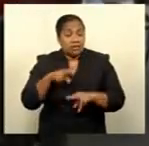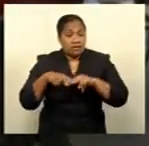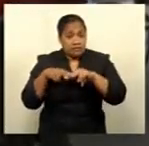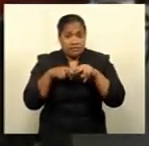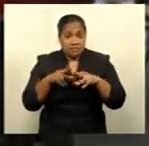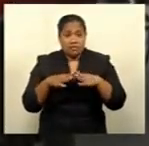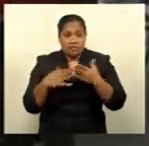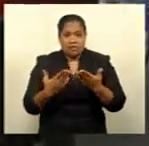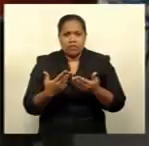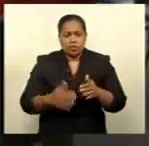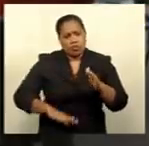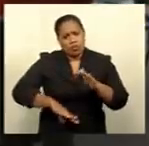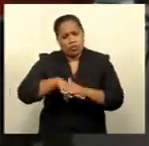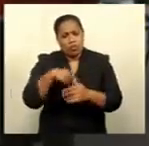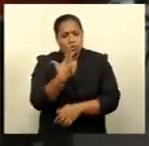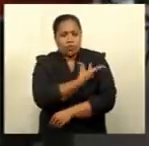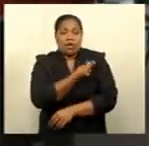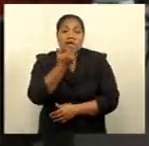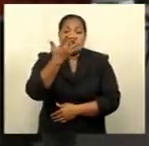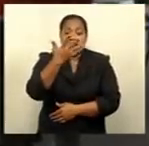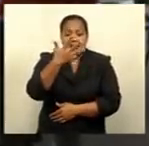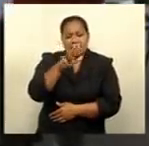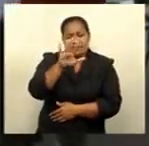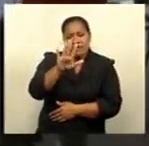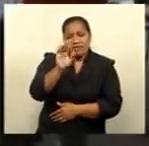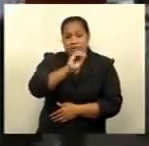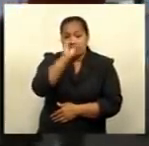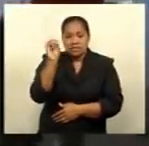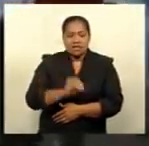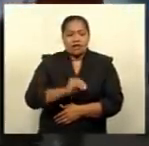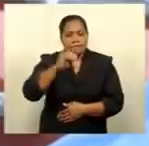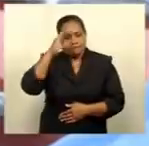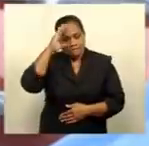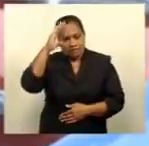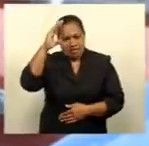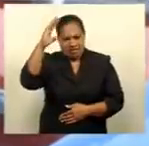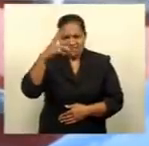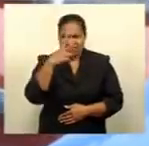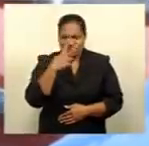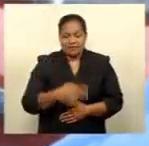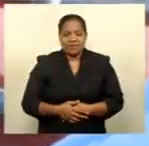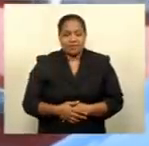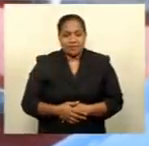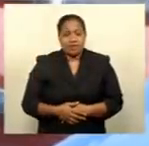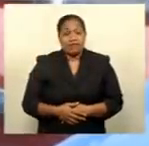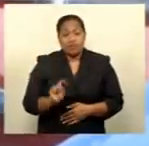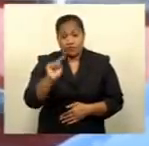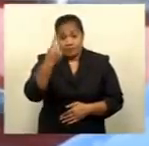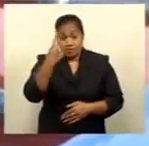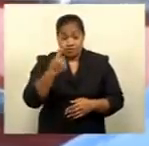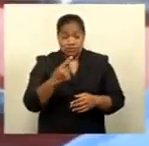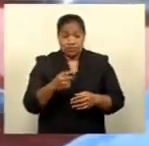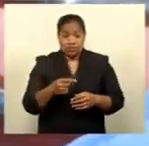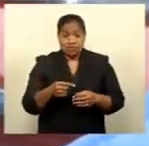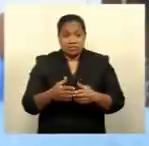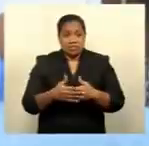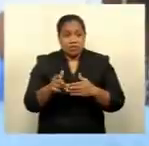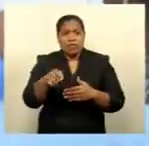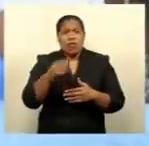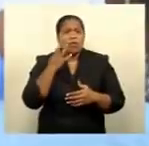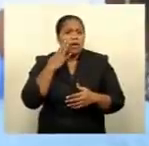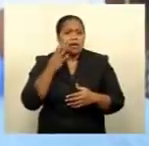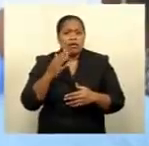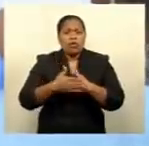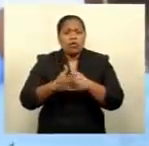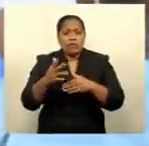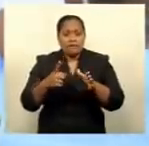fully vaccinate over 95 percent of eligible adults. The application window for the first draw opens from 5 p.m. today until